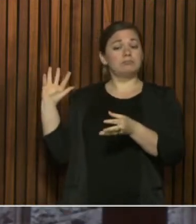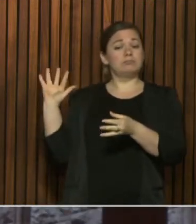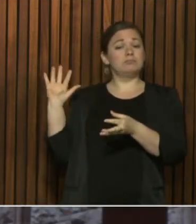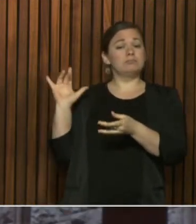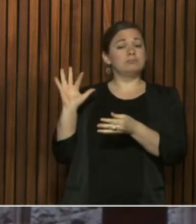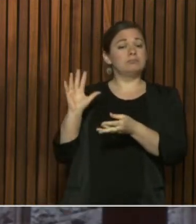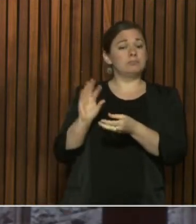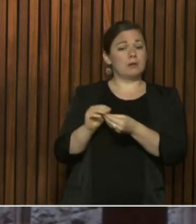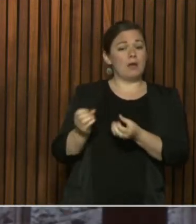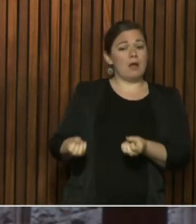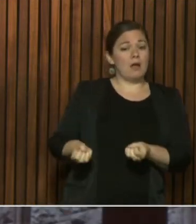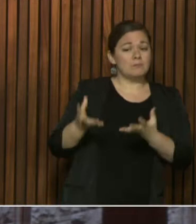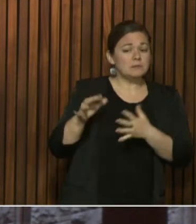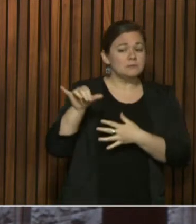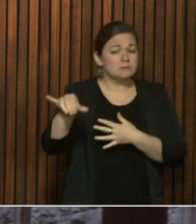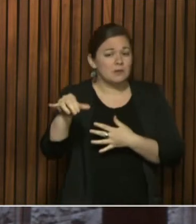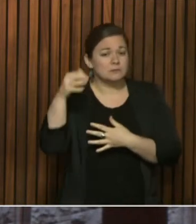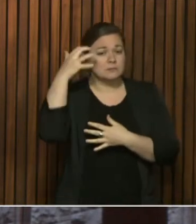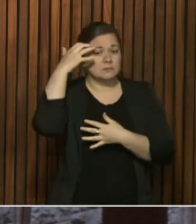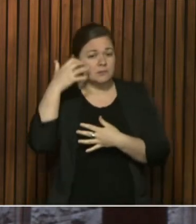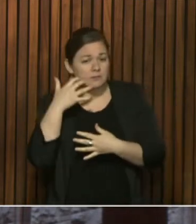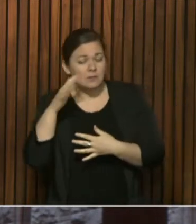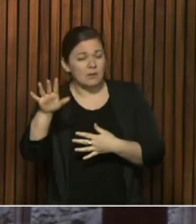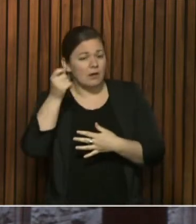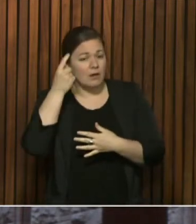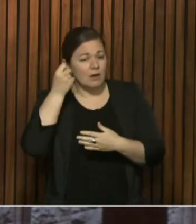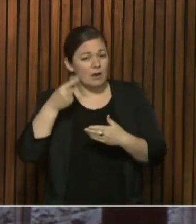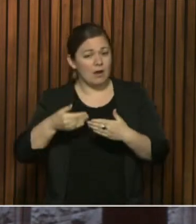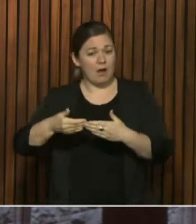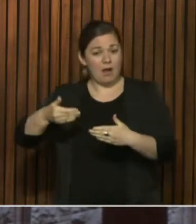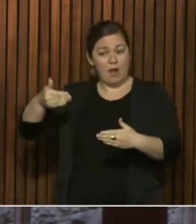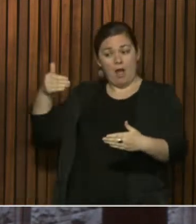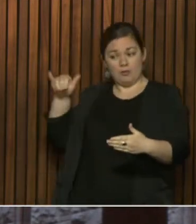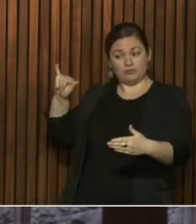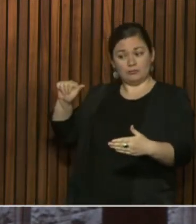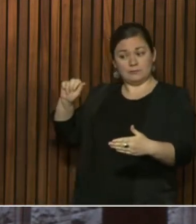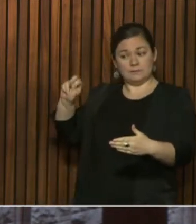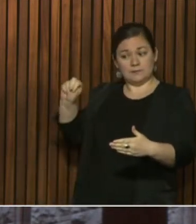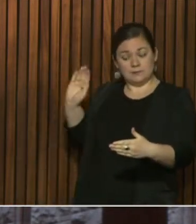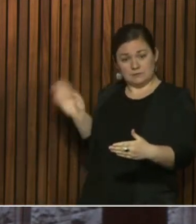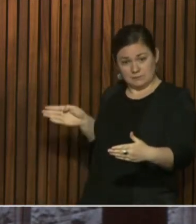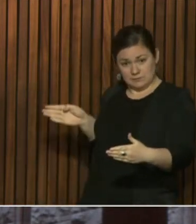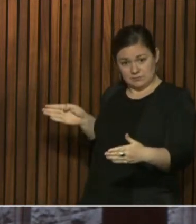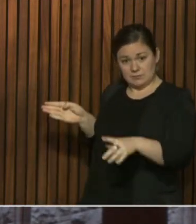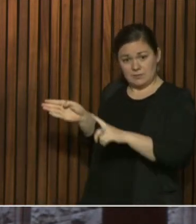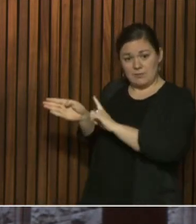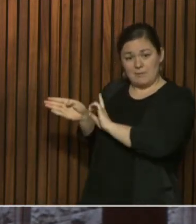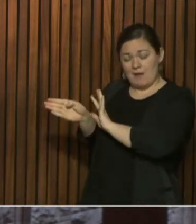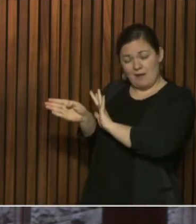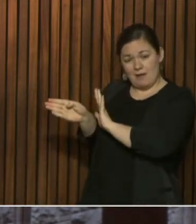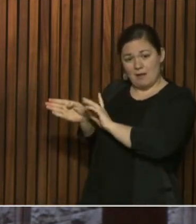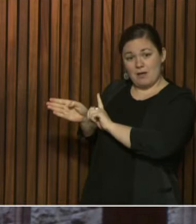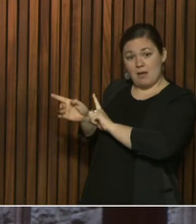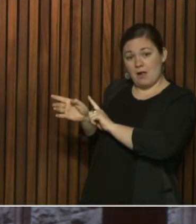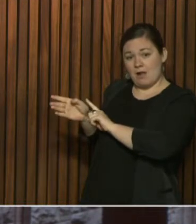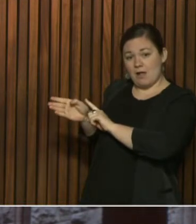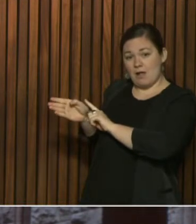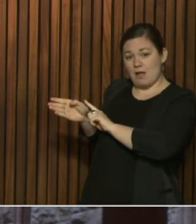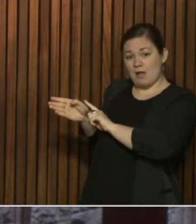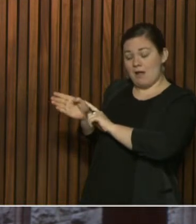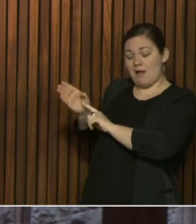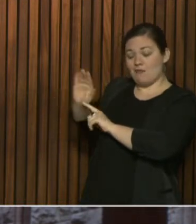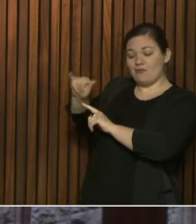that's going way back to January. And after a while, that total becomes less meaningful. And we're looking at how do we get some more,